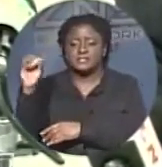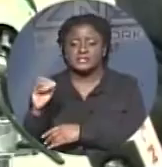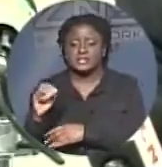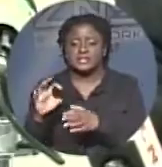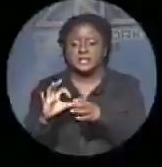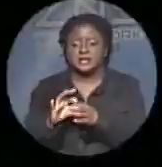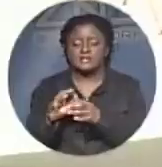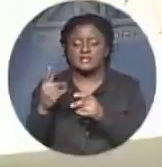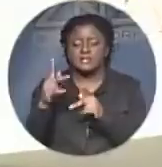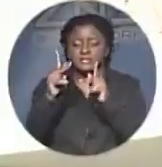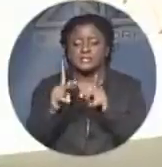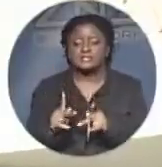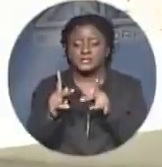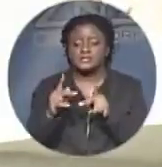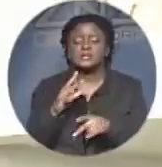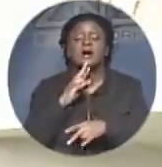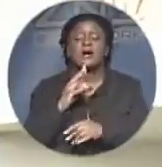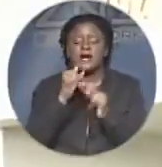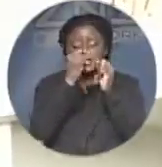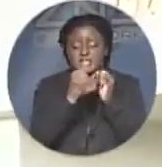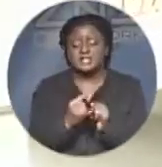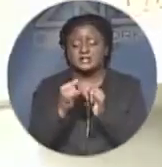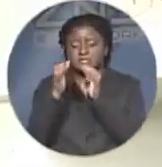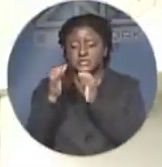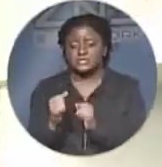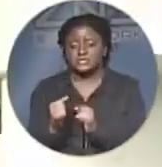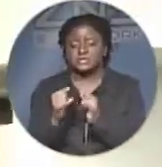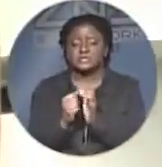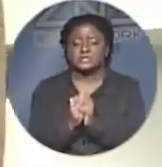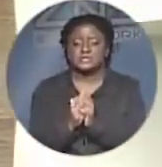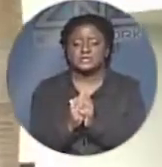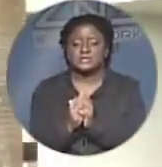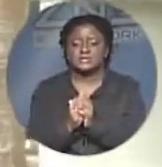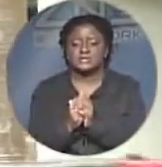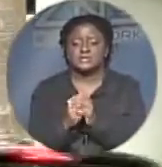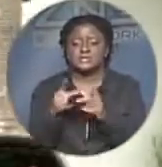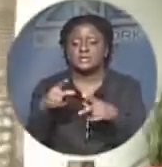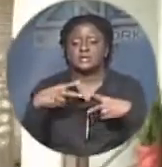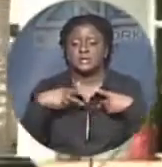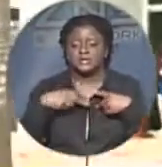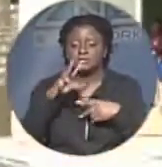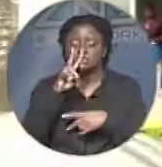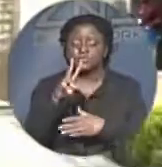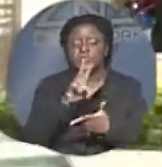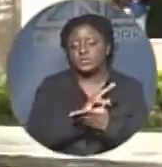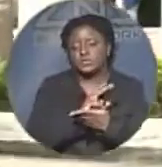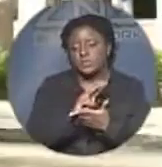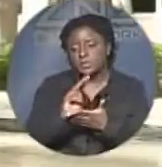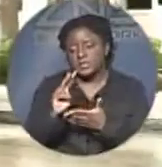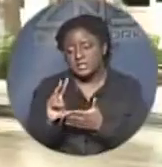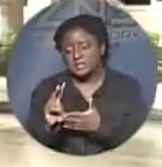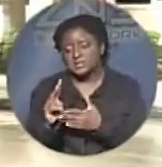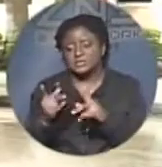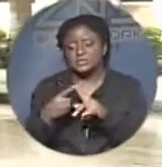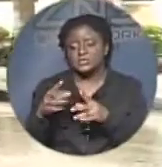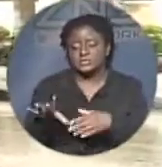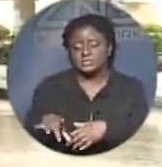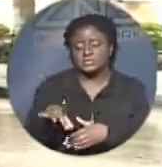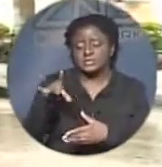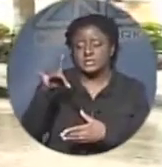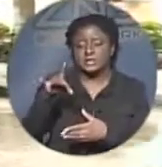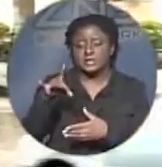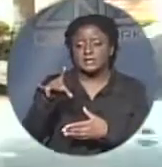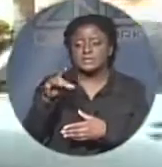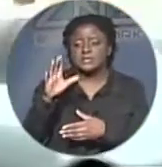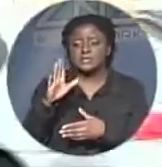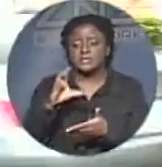individuals. Now, beginning Thursday, you have a two-week window to pick up those checks here at Seafowl in the 308 East Bay Street building.